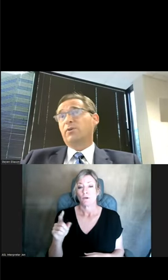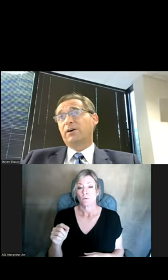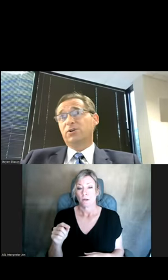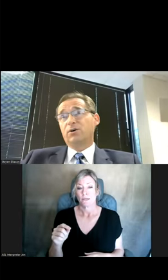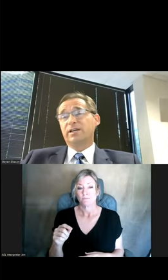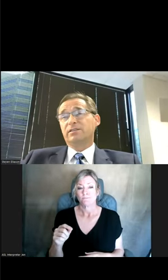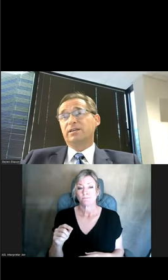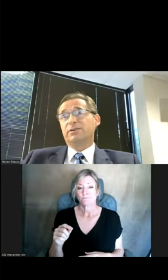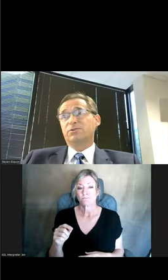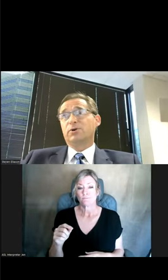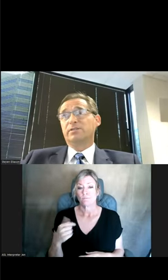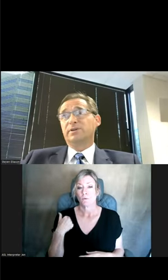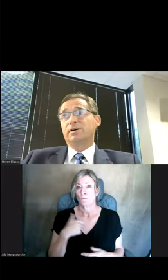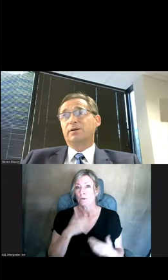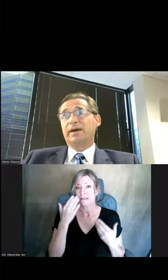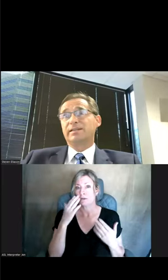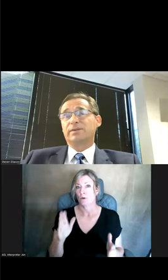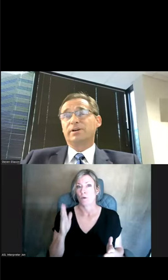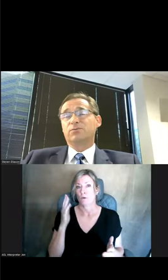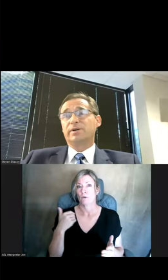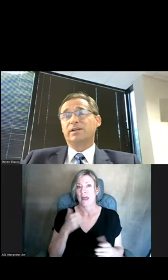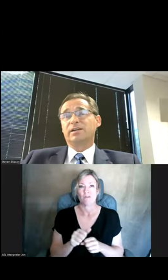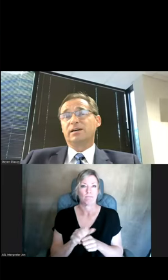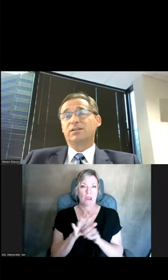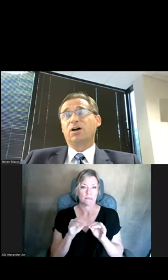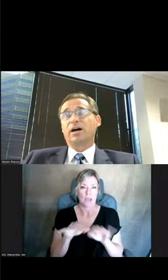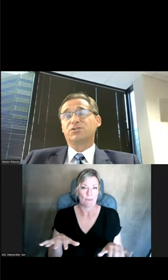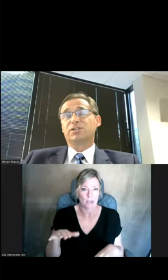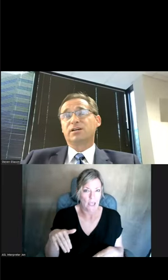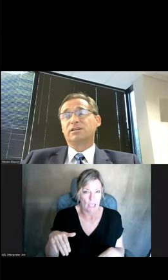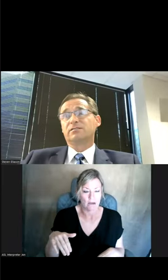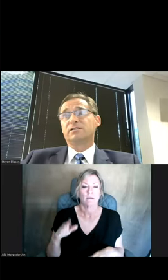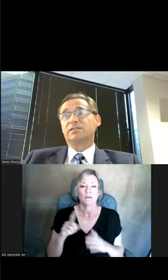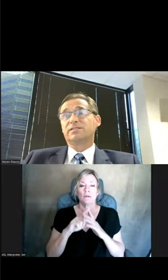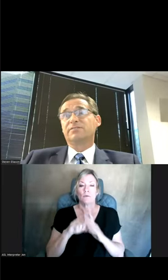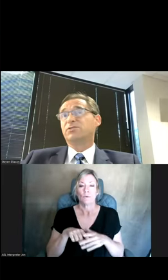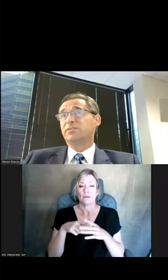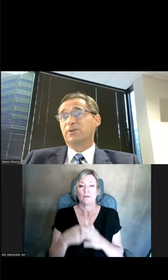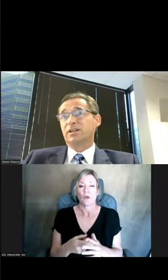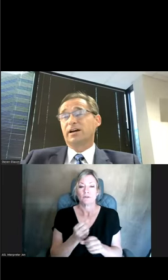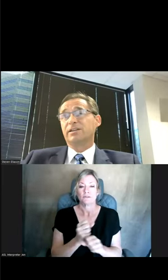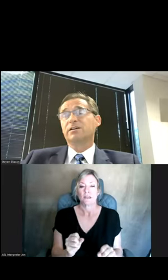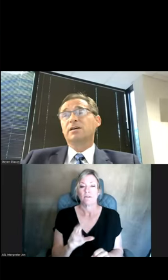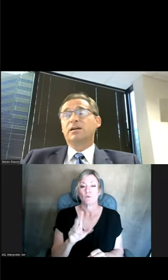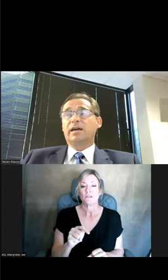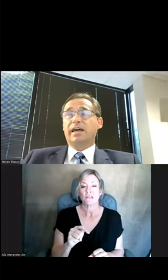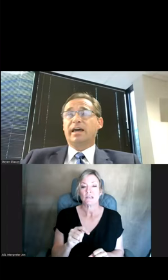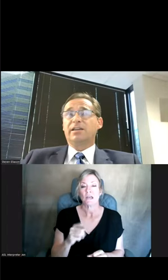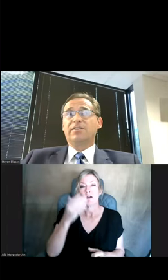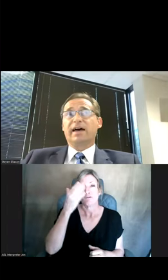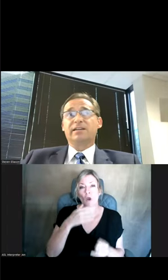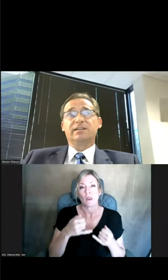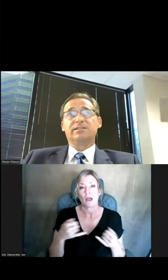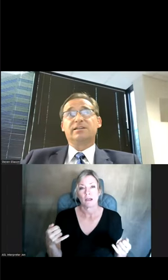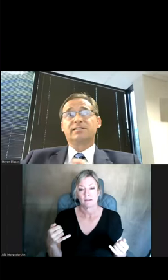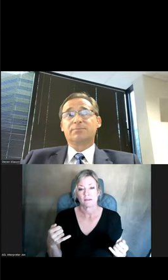without knowing that there was going to be a pandemic, we launched SafeUT Frontline. And